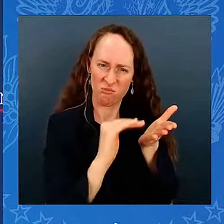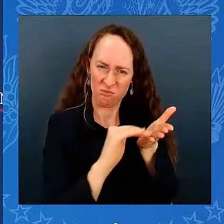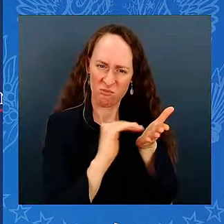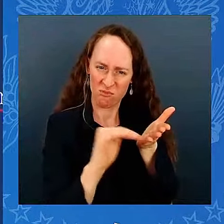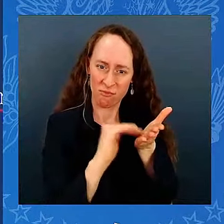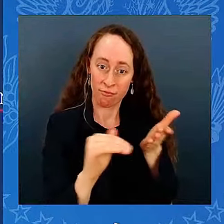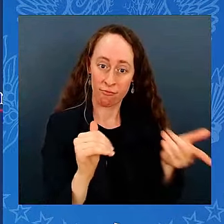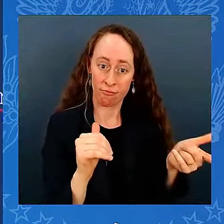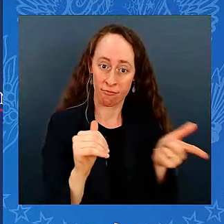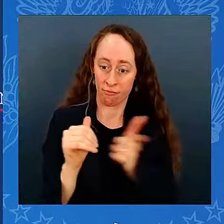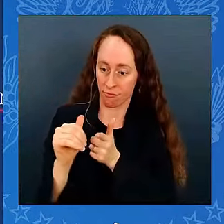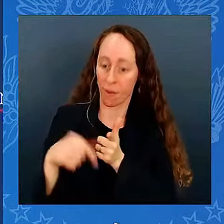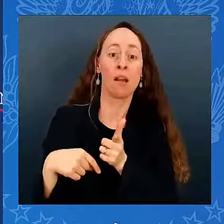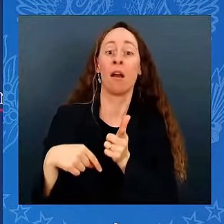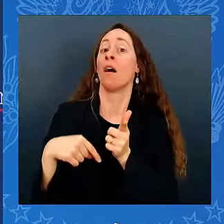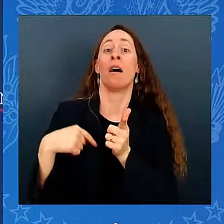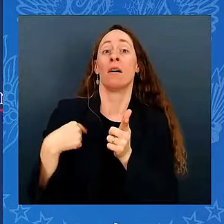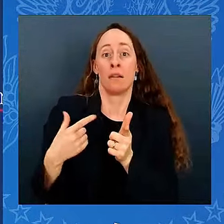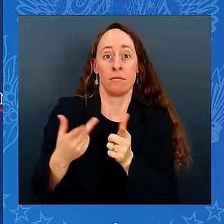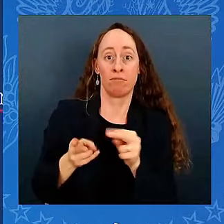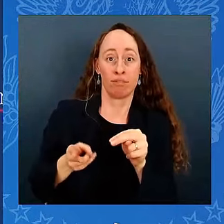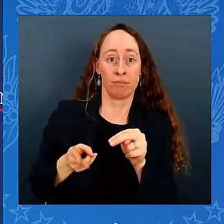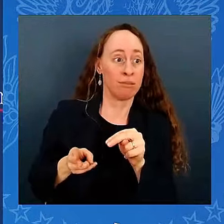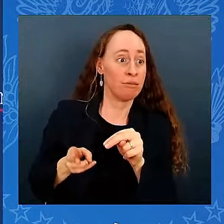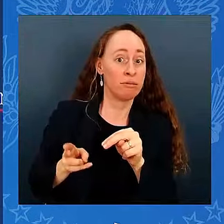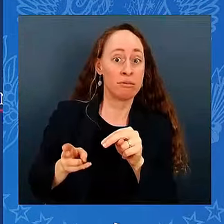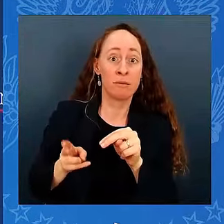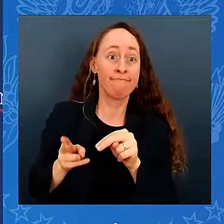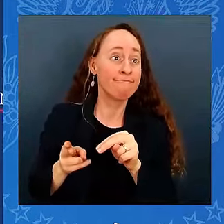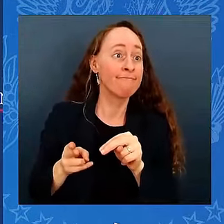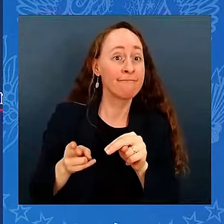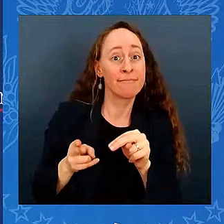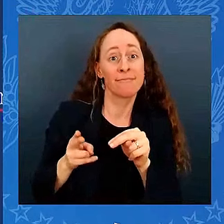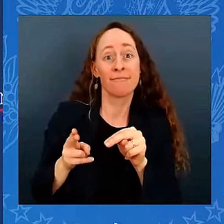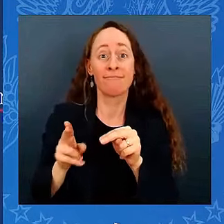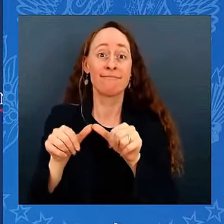month for nearly four years. Because of you.